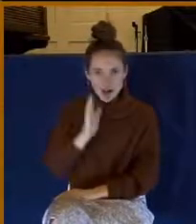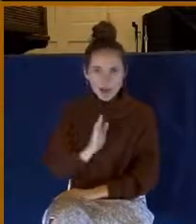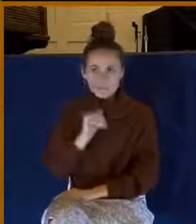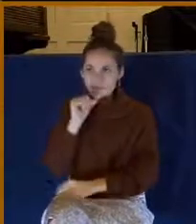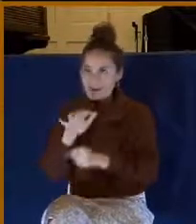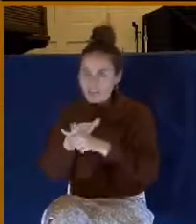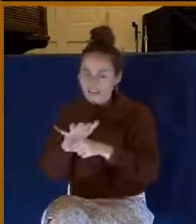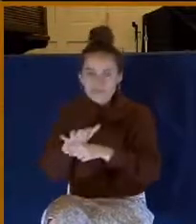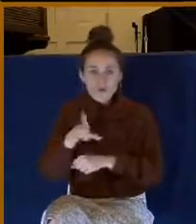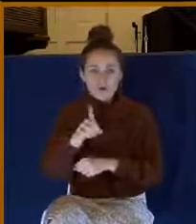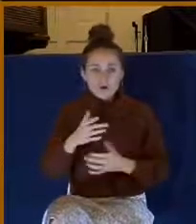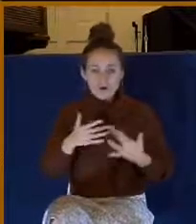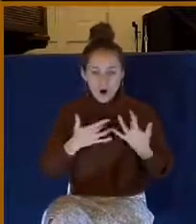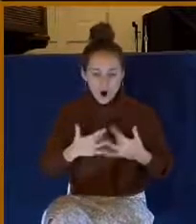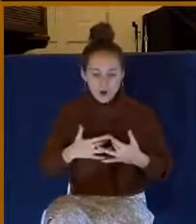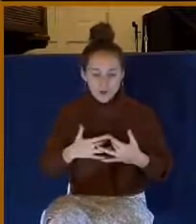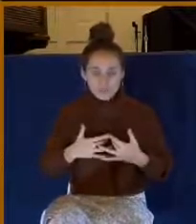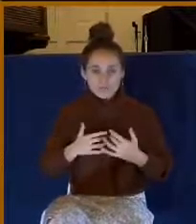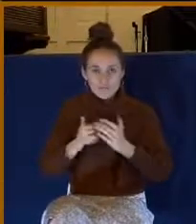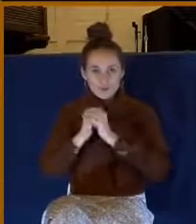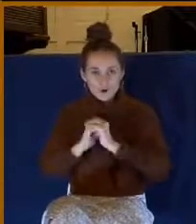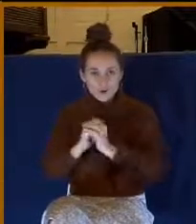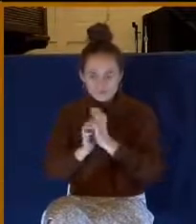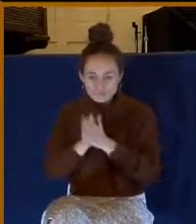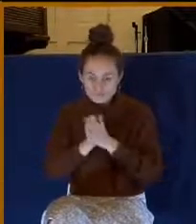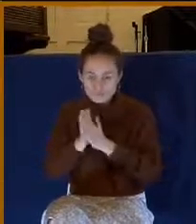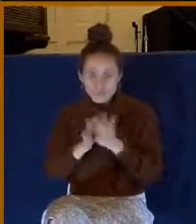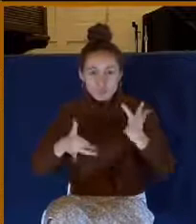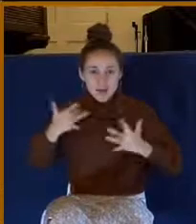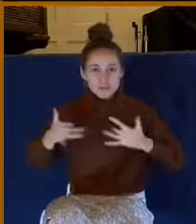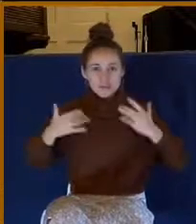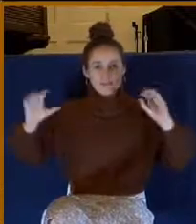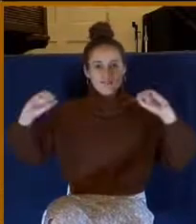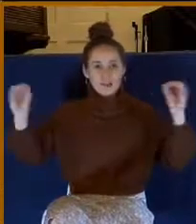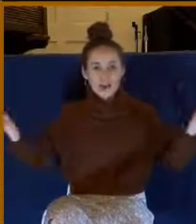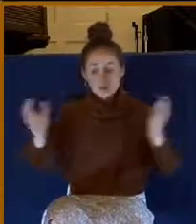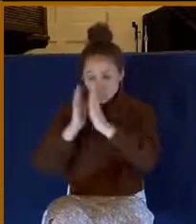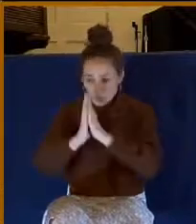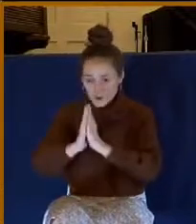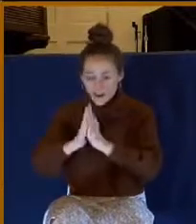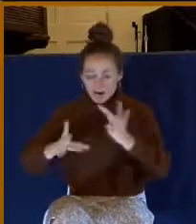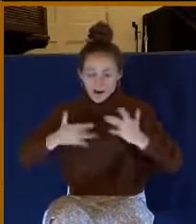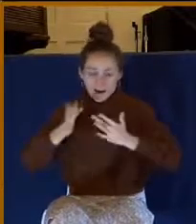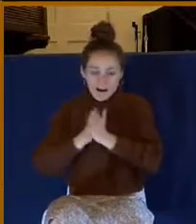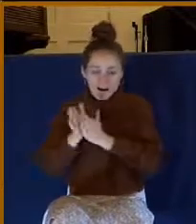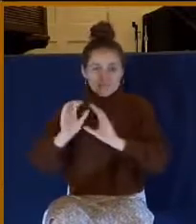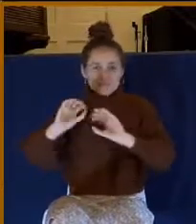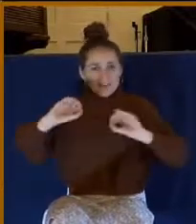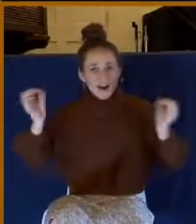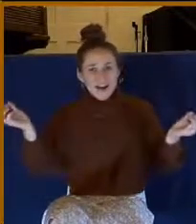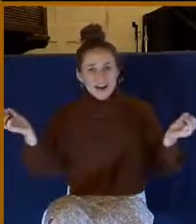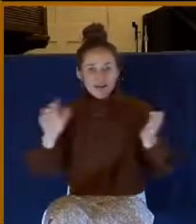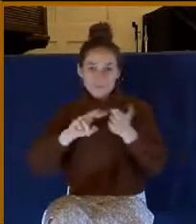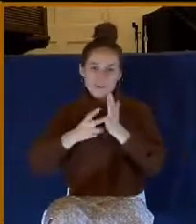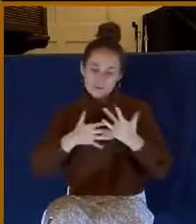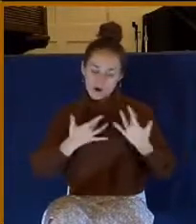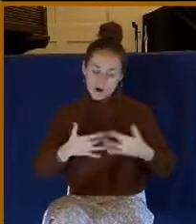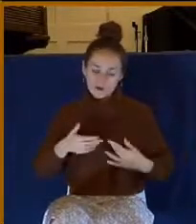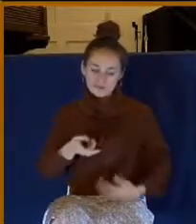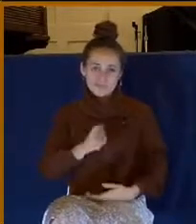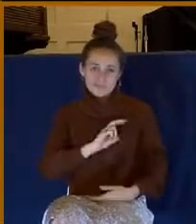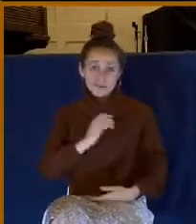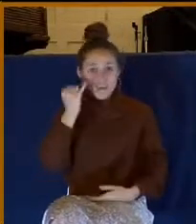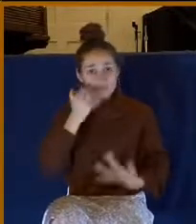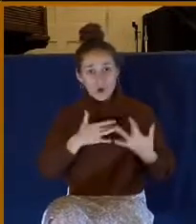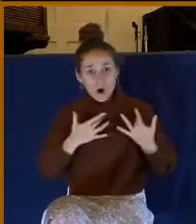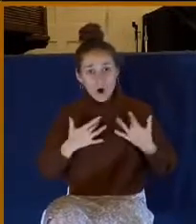worship. There's no passion in your prayer. You neglect the Bible. Well, that's a cold heart. And friend, if you have a cold heart, you're